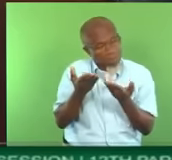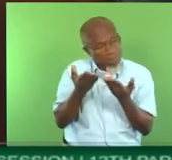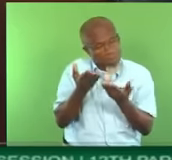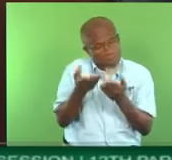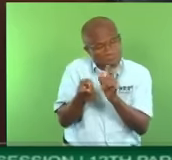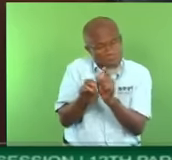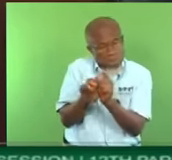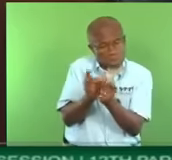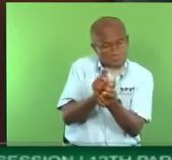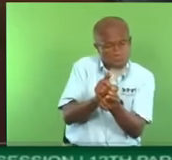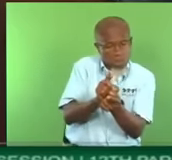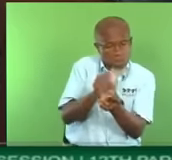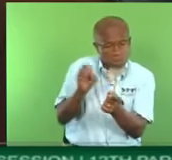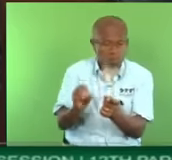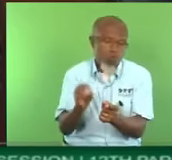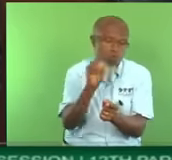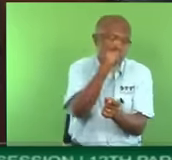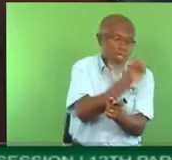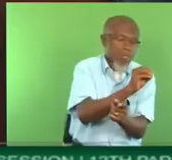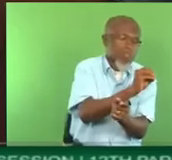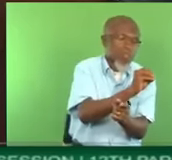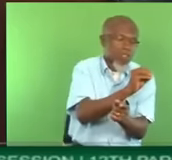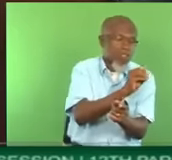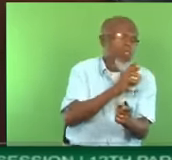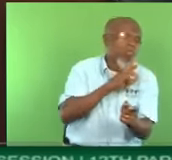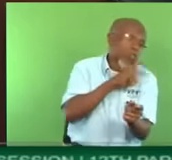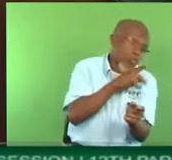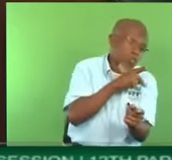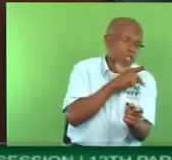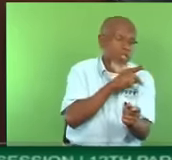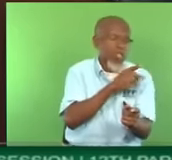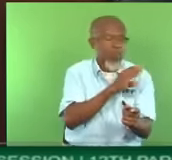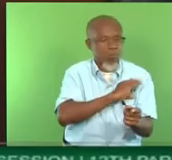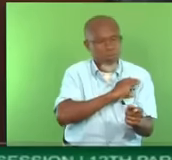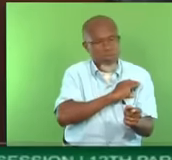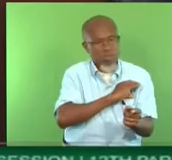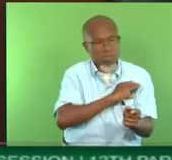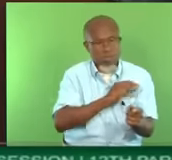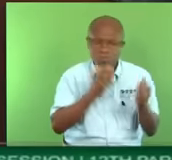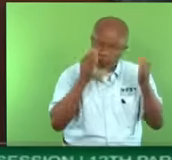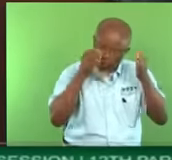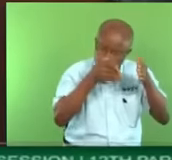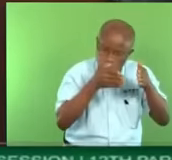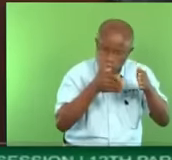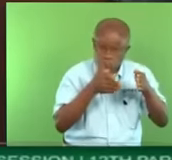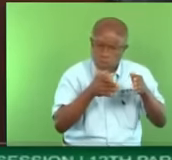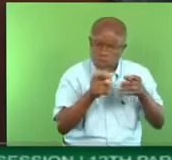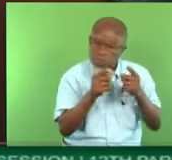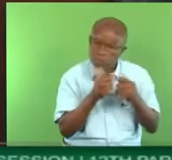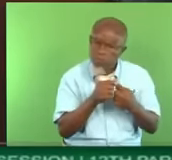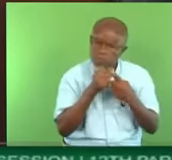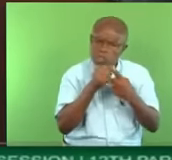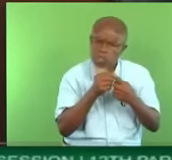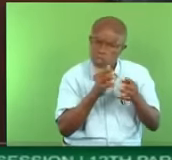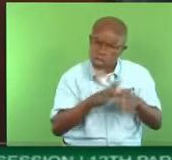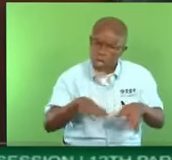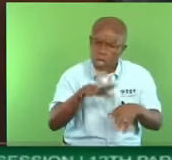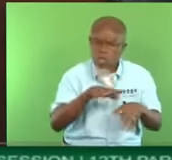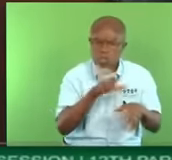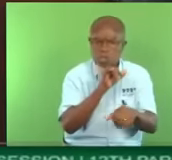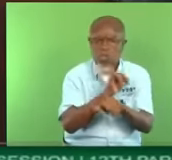increase in manpower resources to undertake specific areas of work, Madam